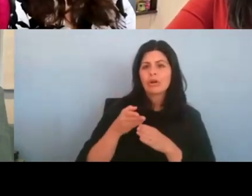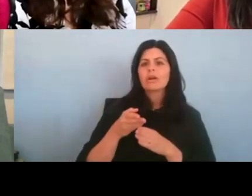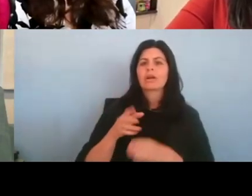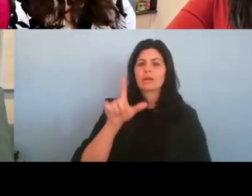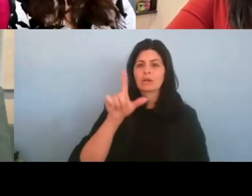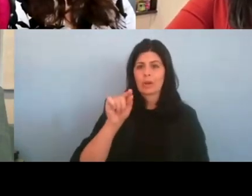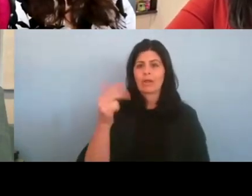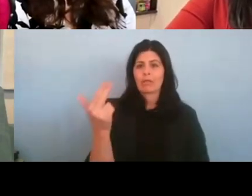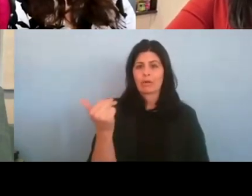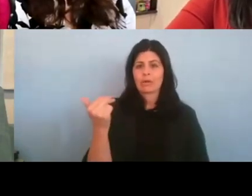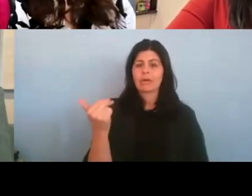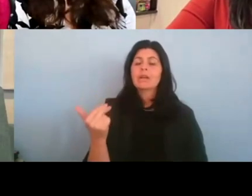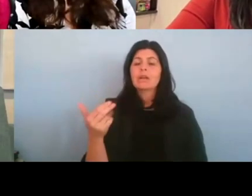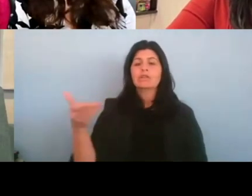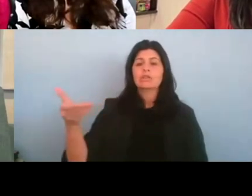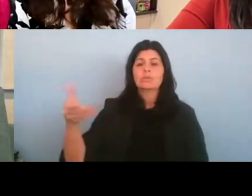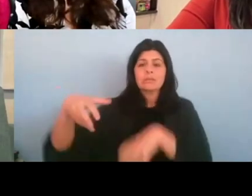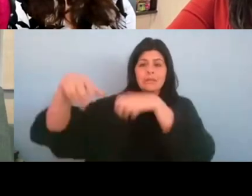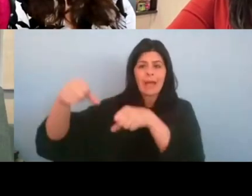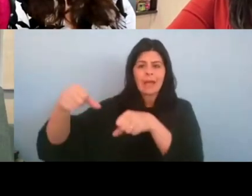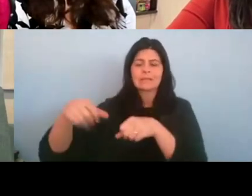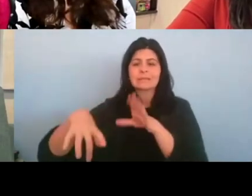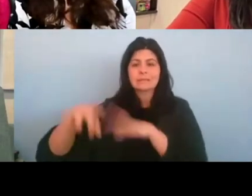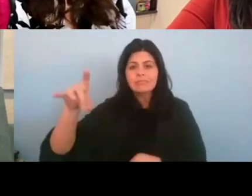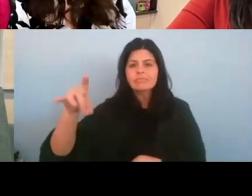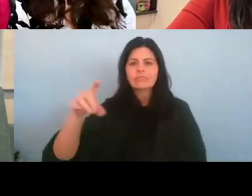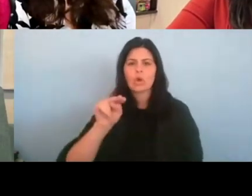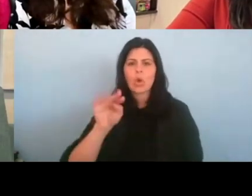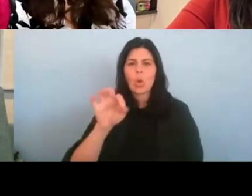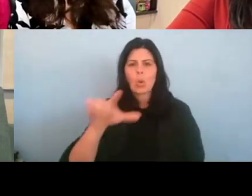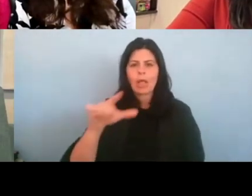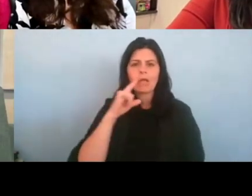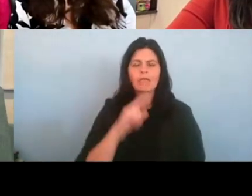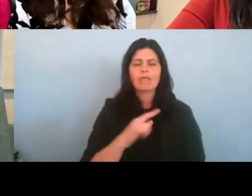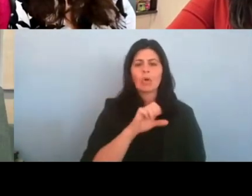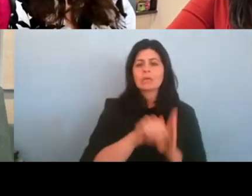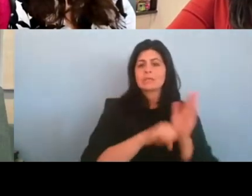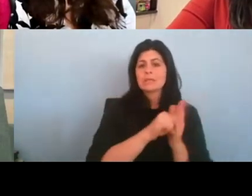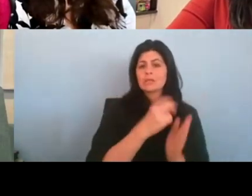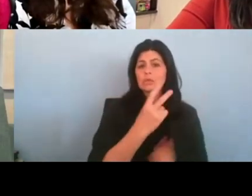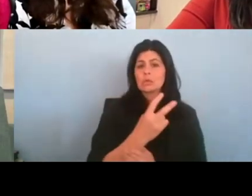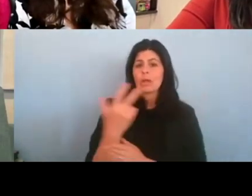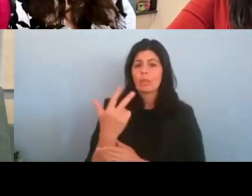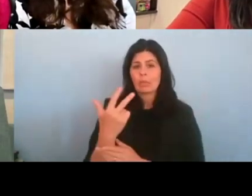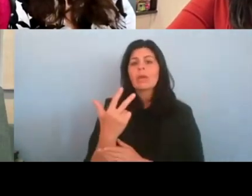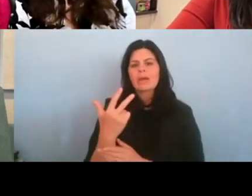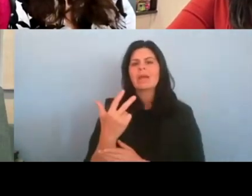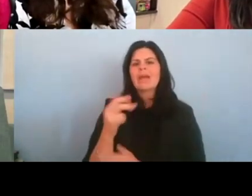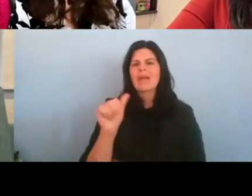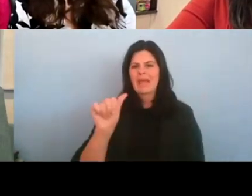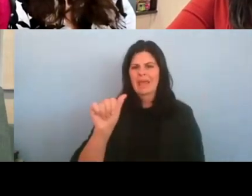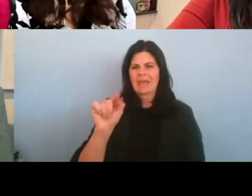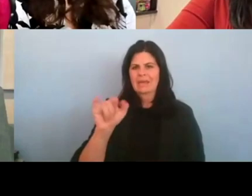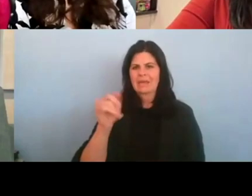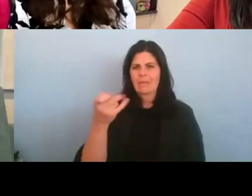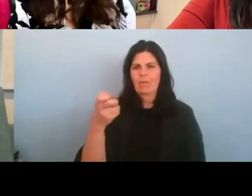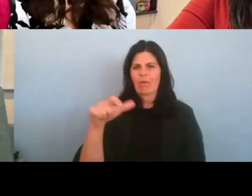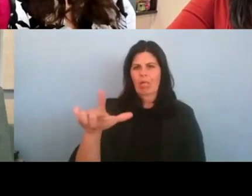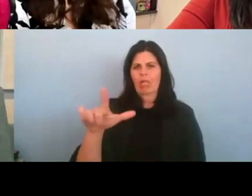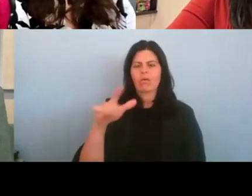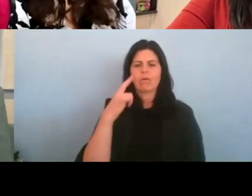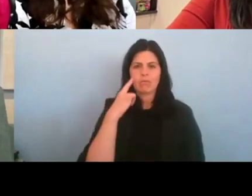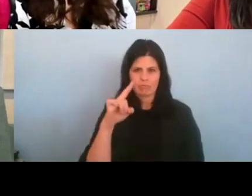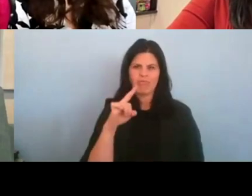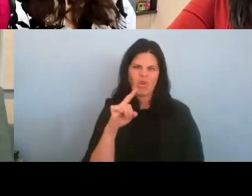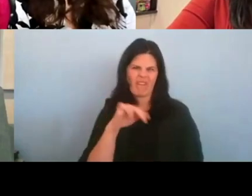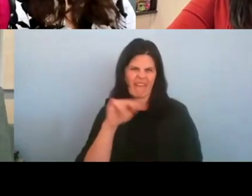role as Noelle on seasons two and three of the Netflix original series Atypical. In addition, Naomi